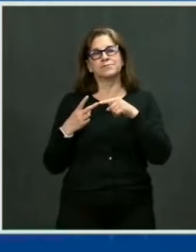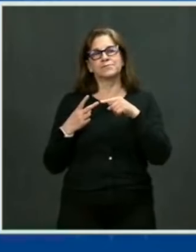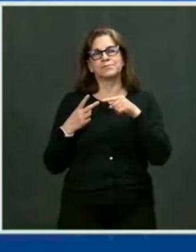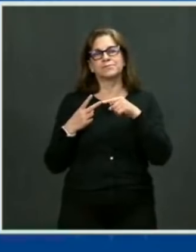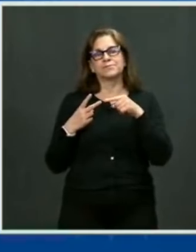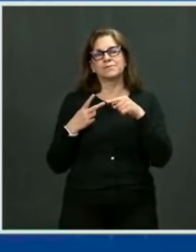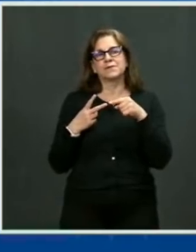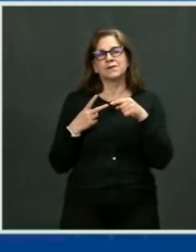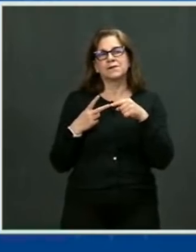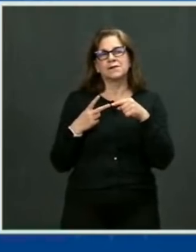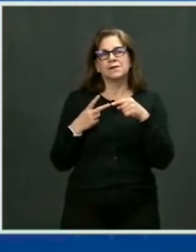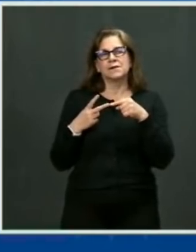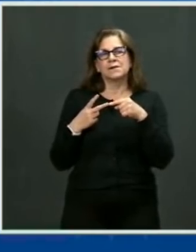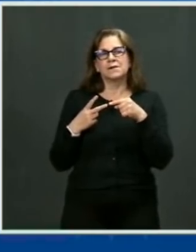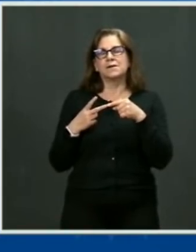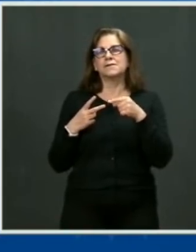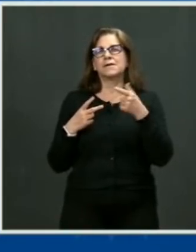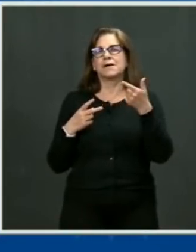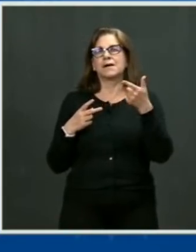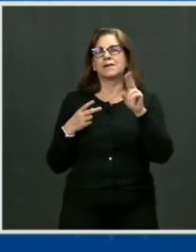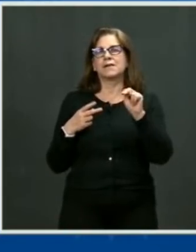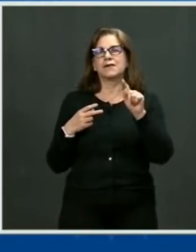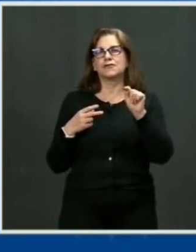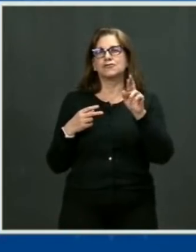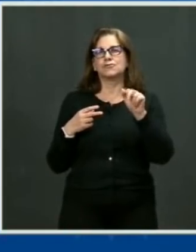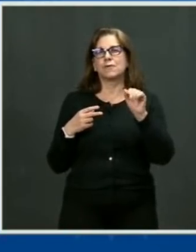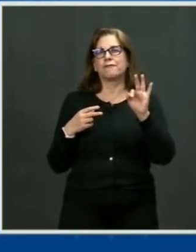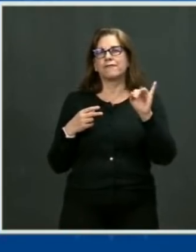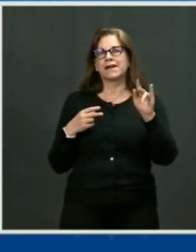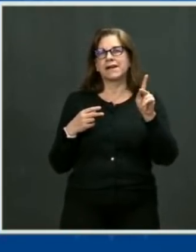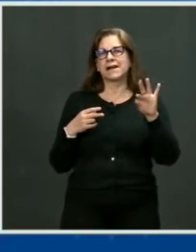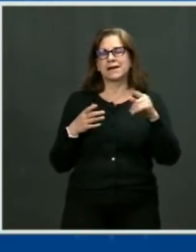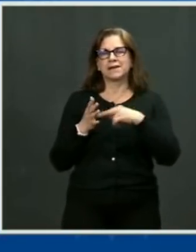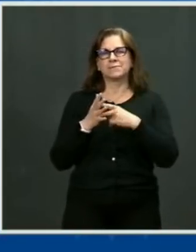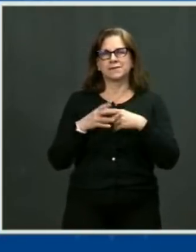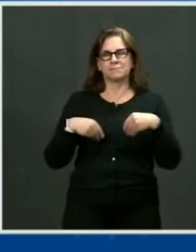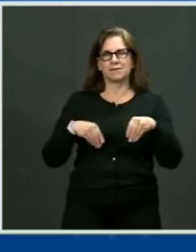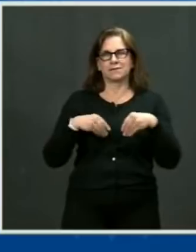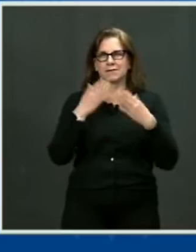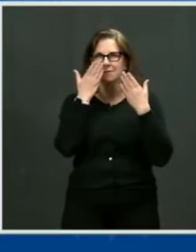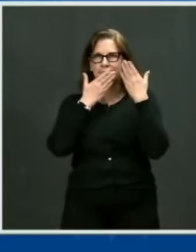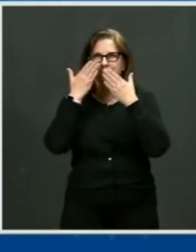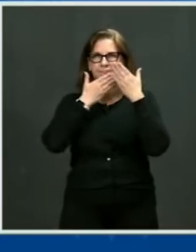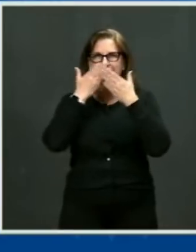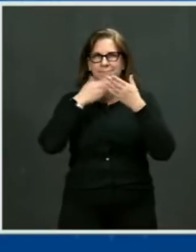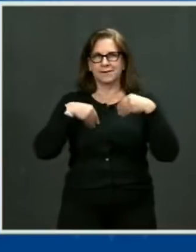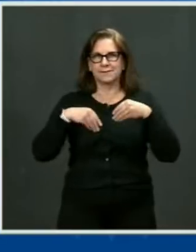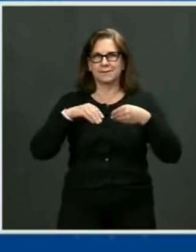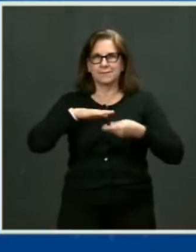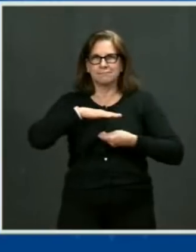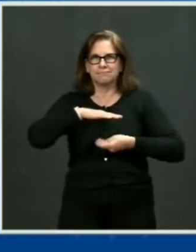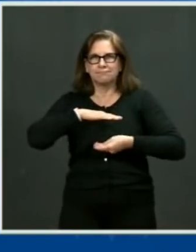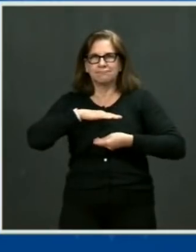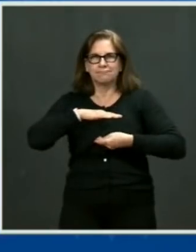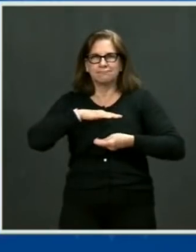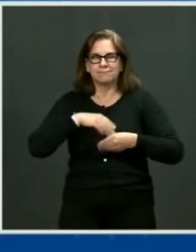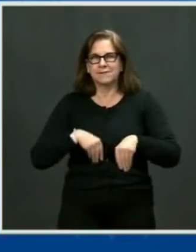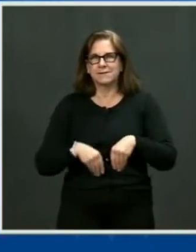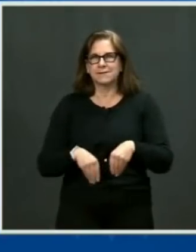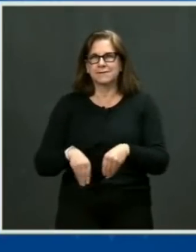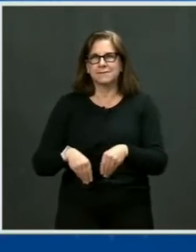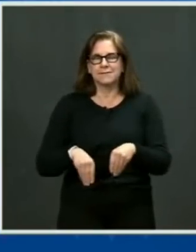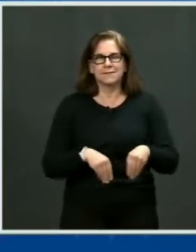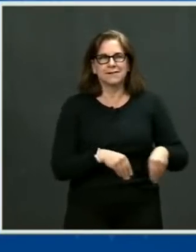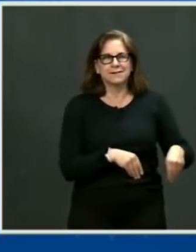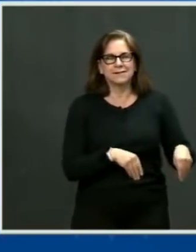The report was of pivotal value. was an important tool for policymakers when I was in the Senate and beyond at all levels